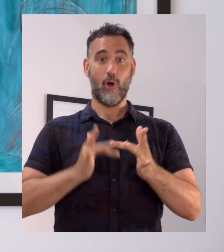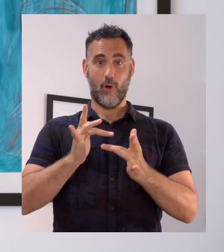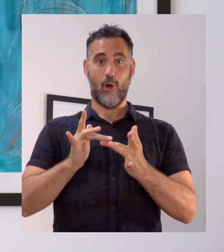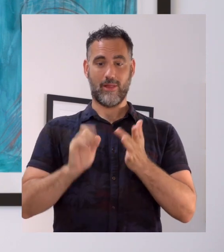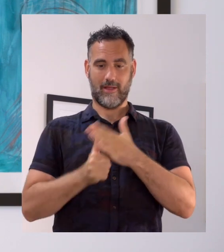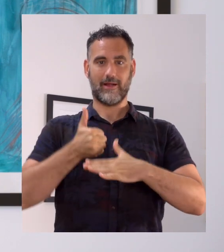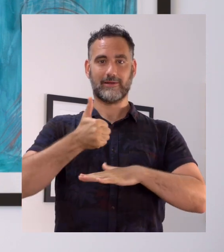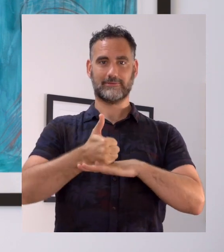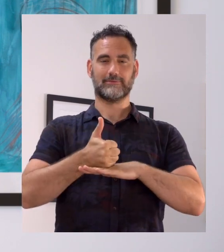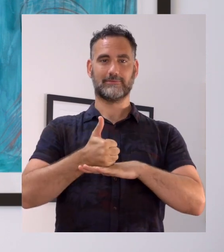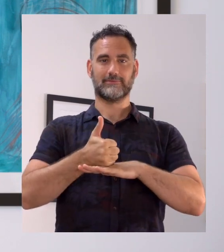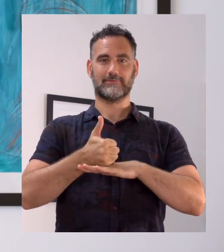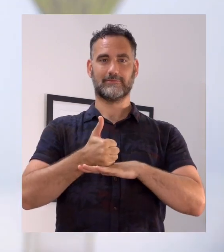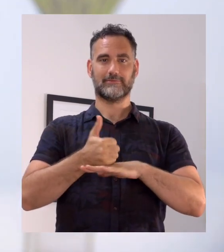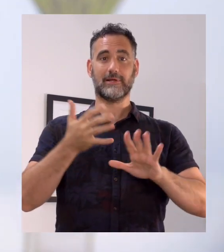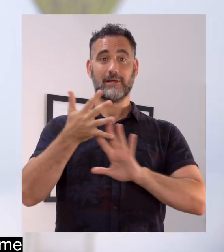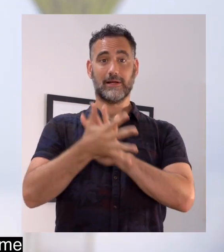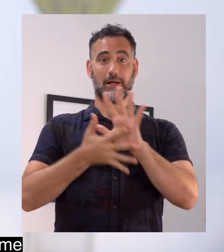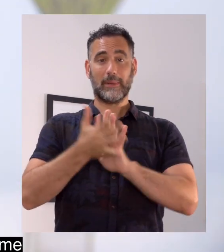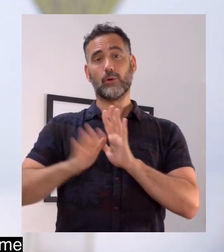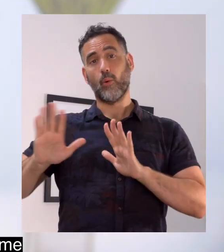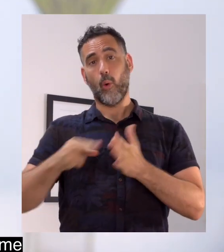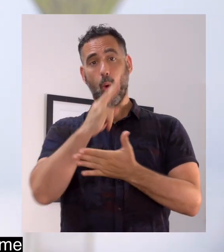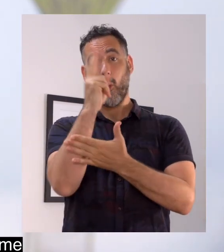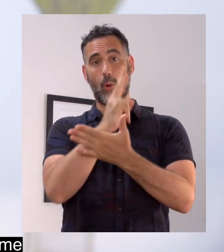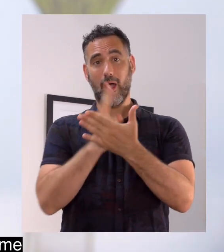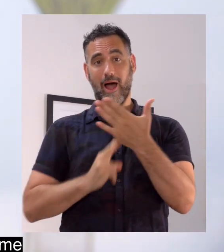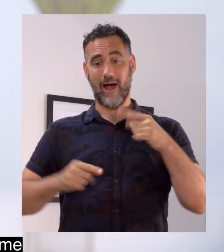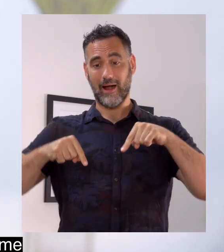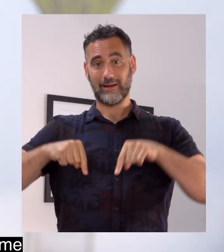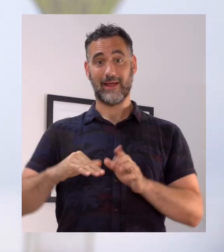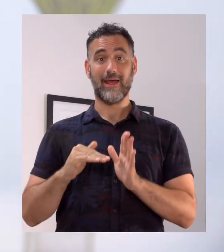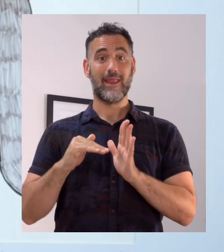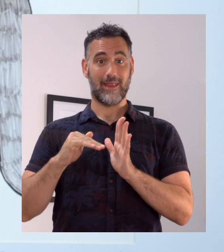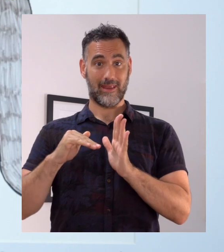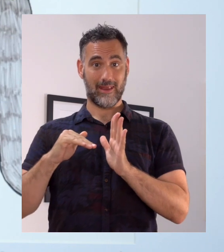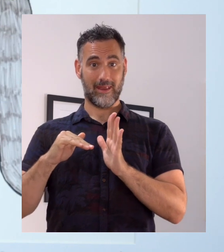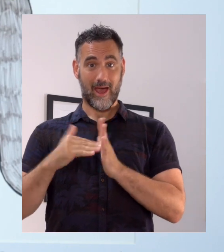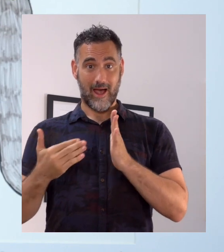So the work in this exhibition has actually been created from home.